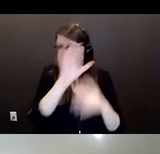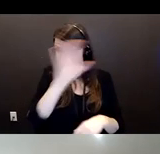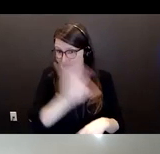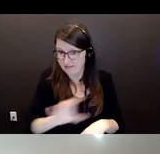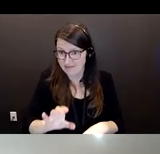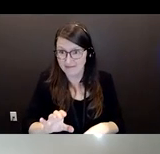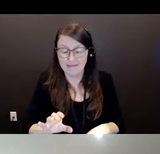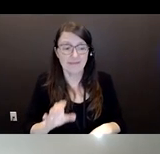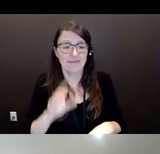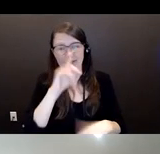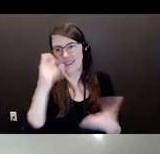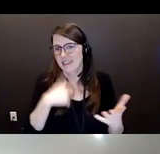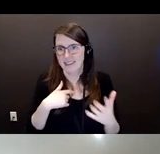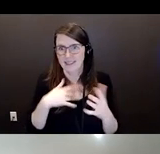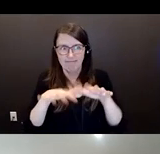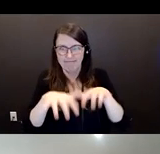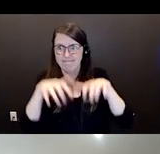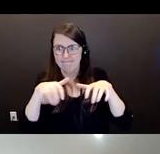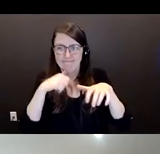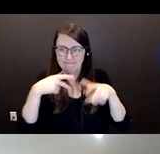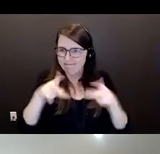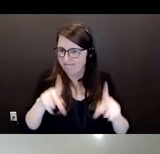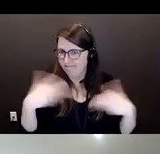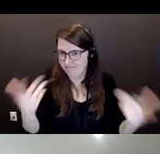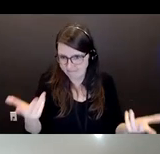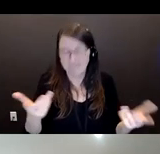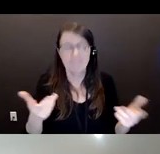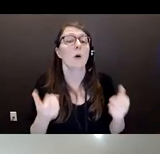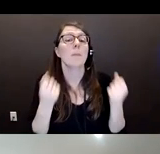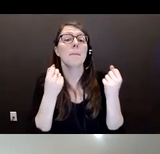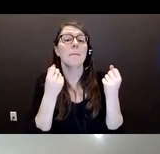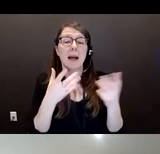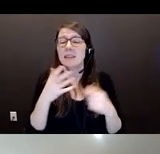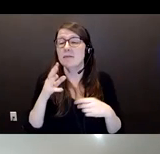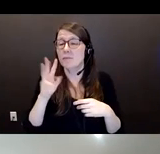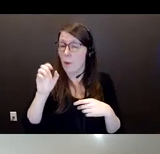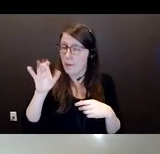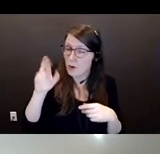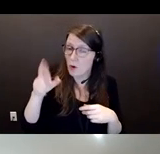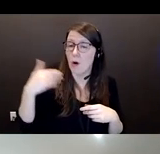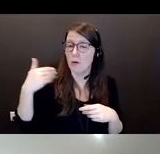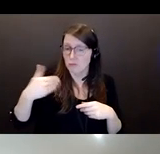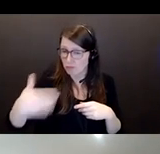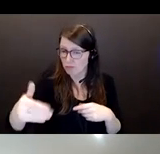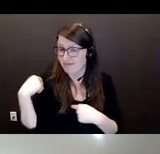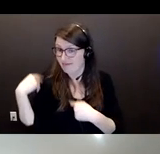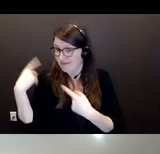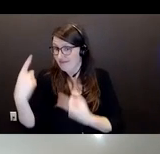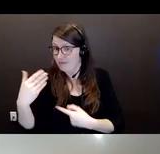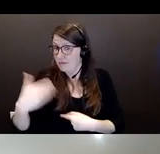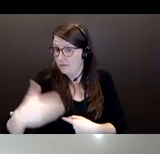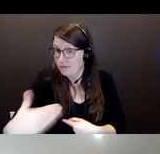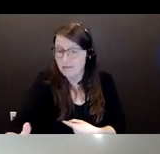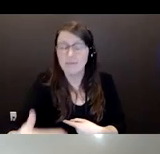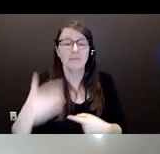social restrictions. So, you see that a lot of the sessions that we have been doing lately and numerous of of them to try to get outreach